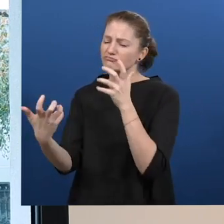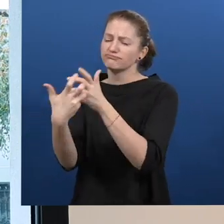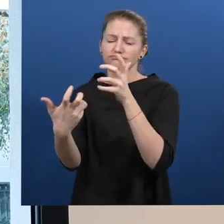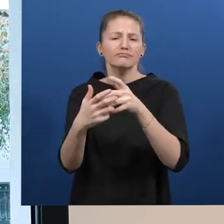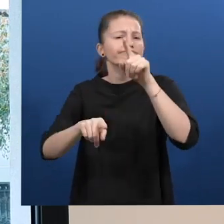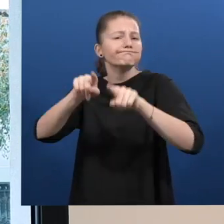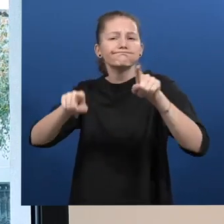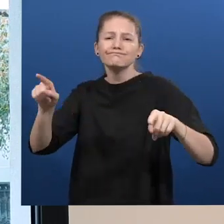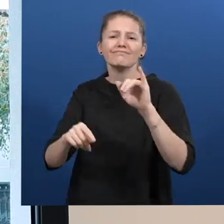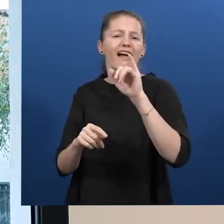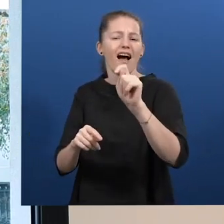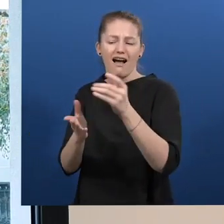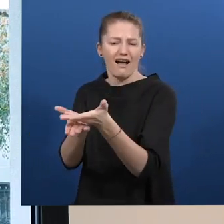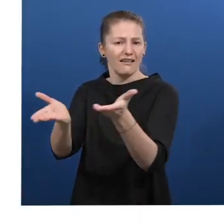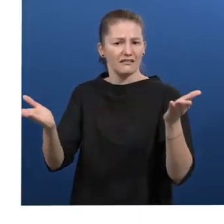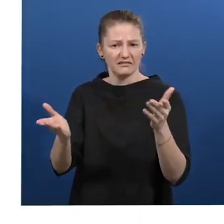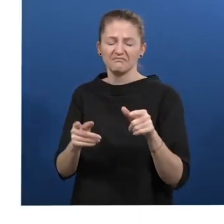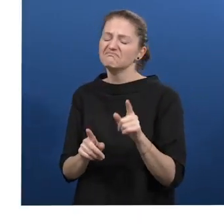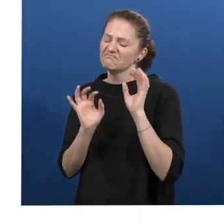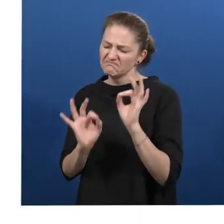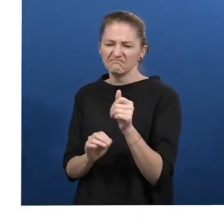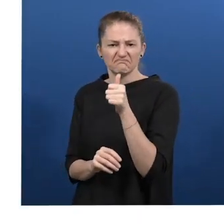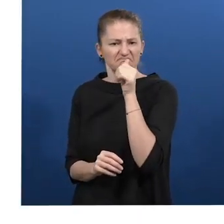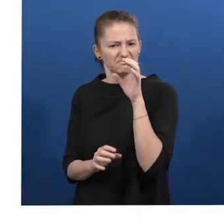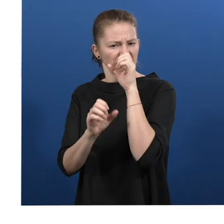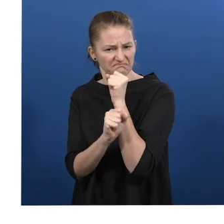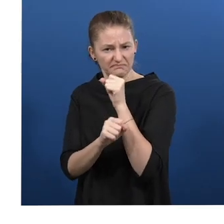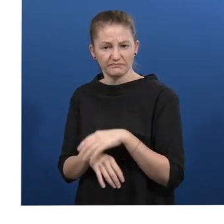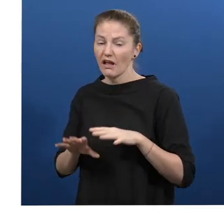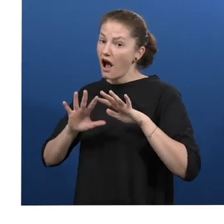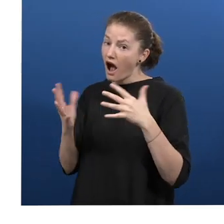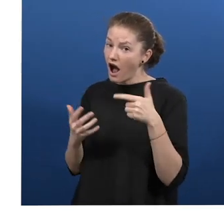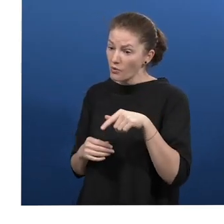and confidentiality requirements. How does Tadeo work?